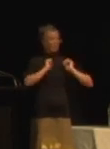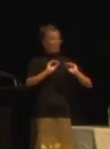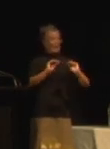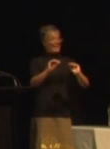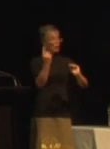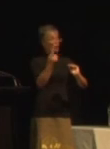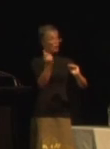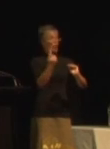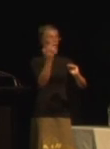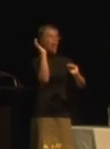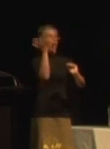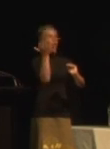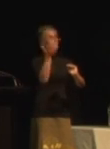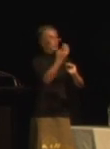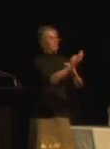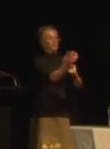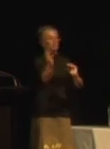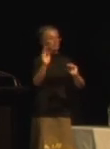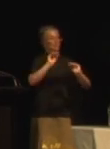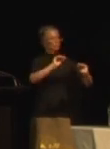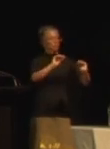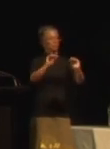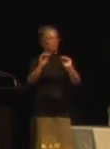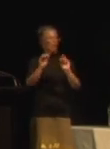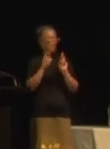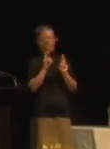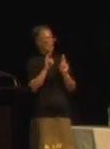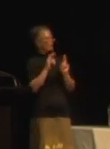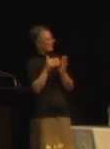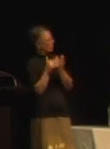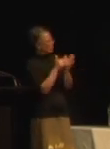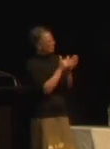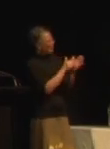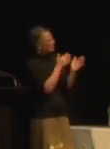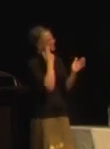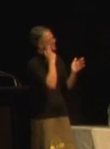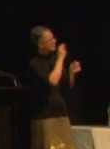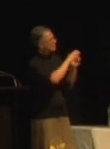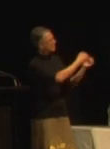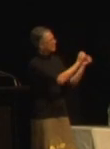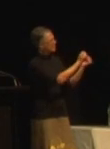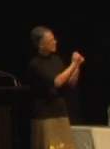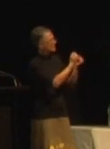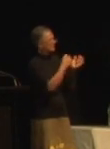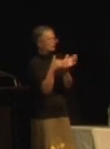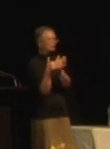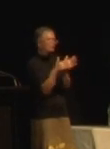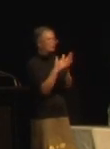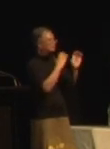fantastic, and that should help with future visits from deaf visitors to Dipapa.